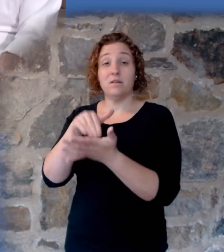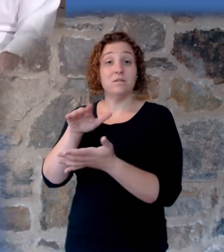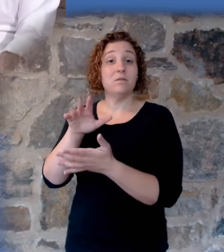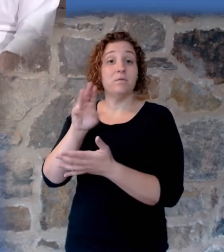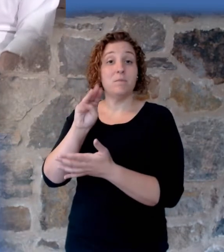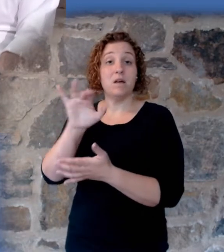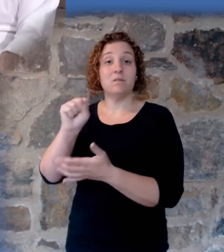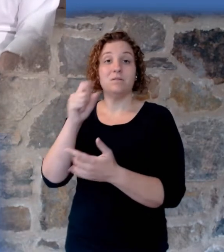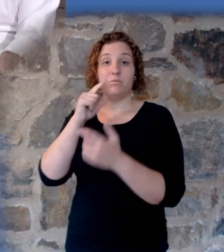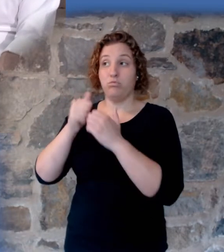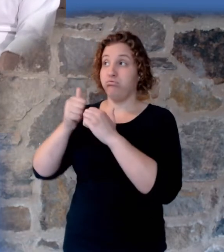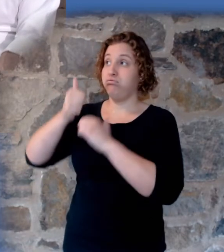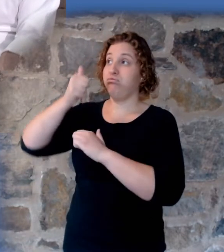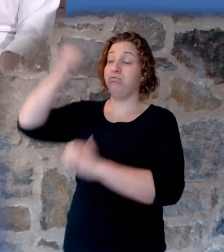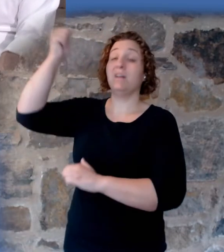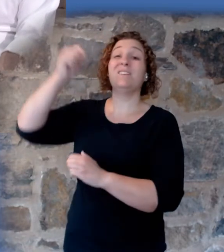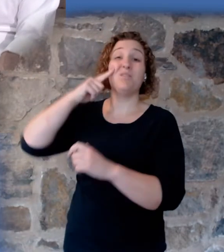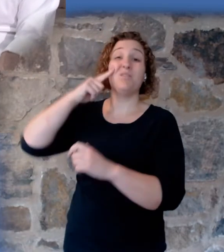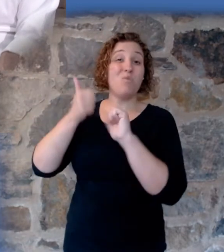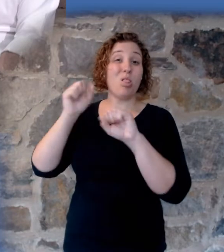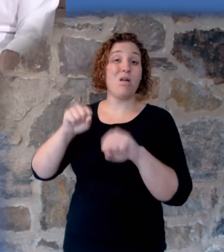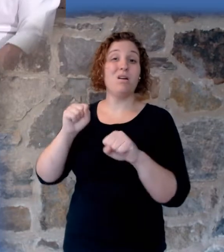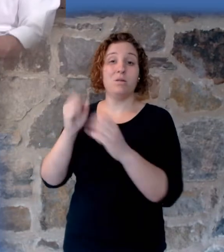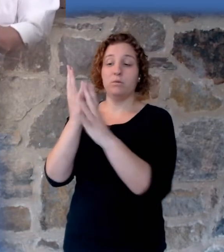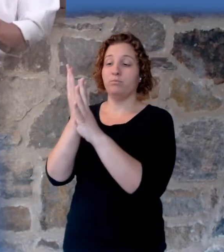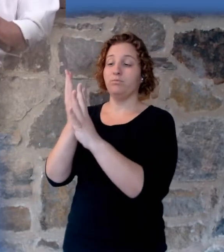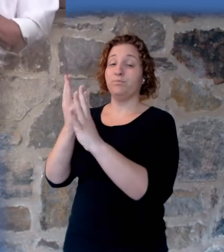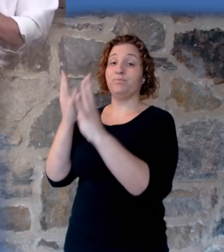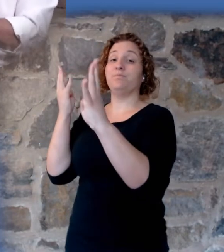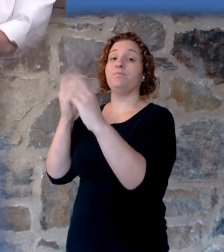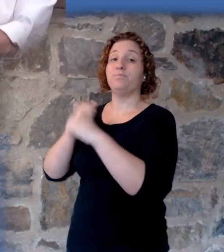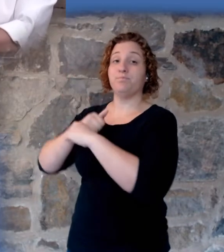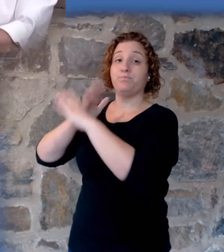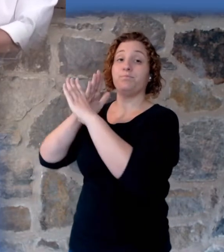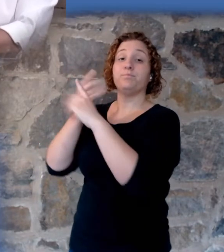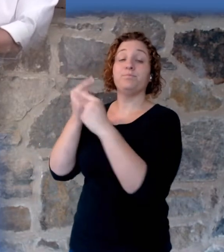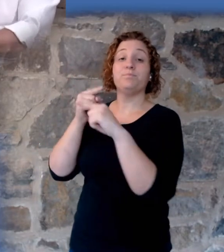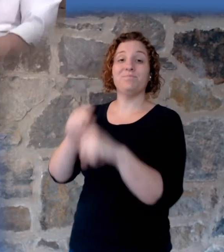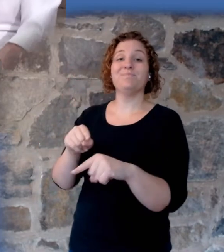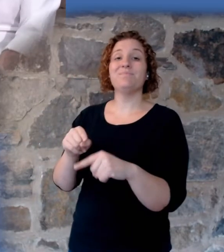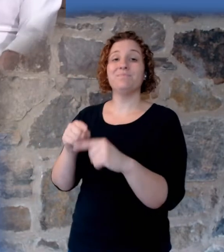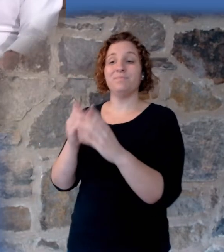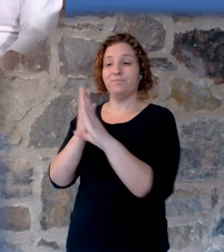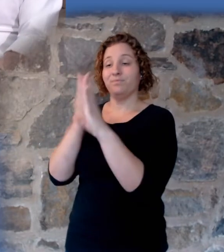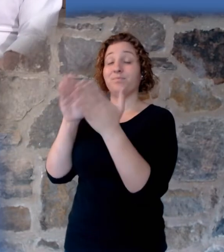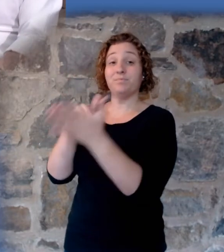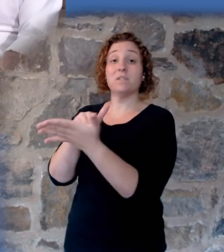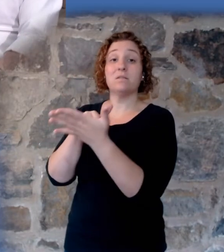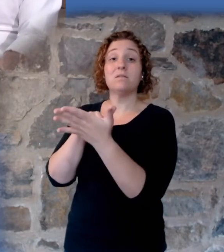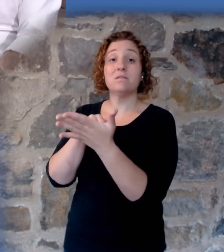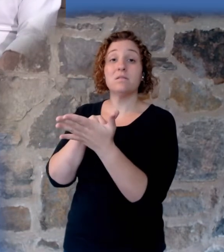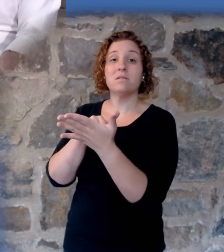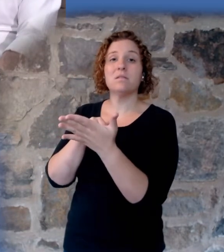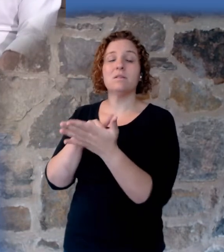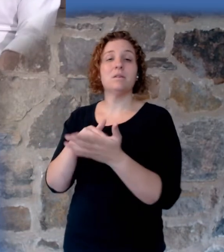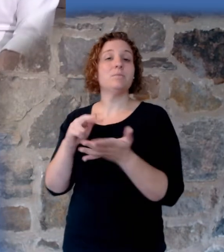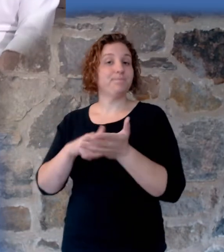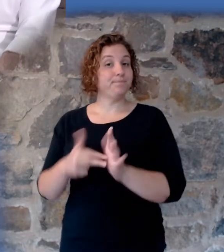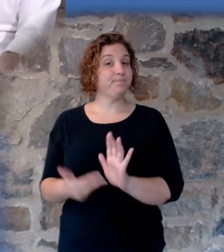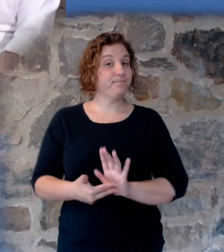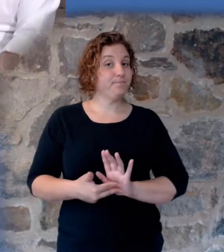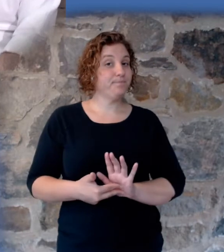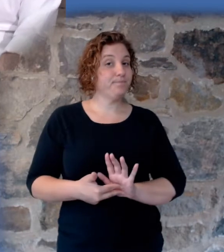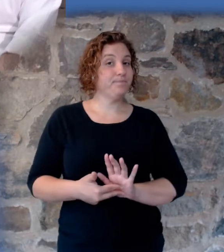This is most likely where the dam occurred because, again, it cut right through this, which means that the